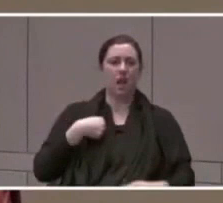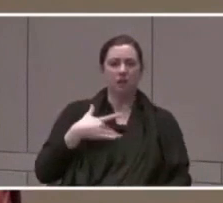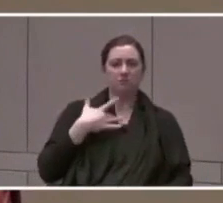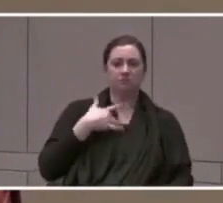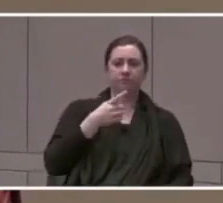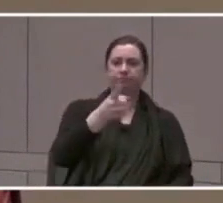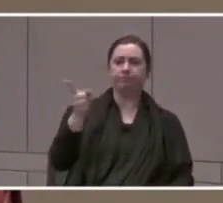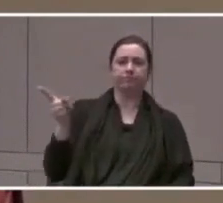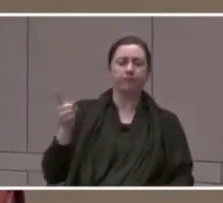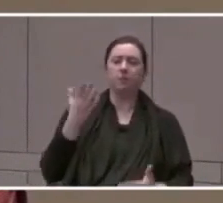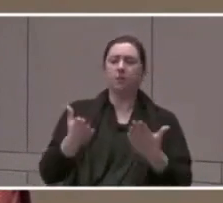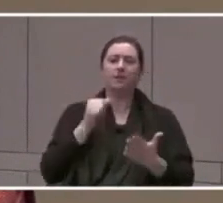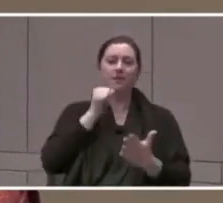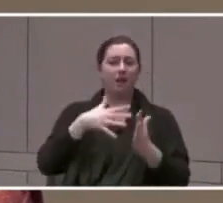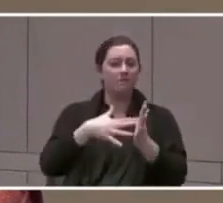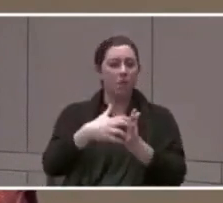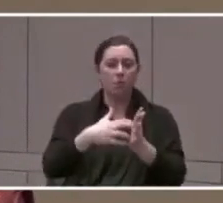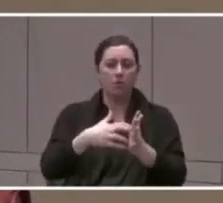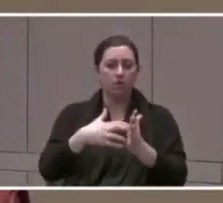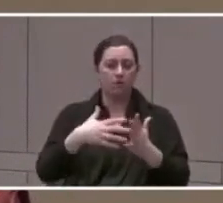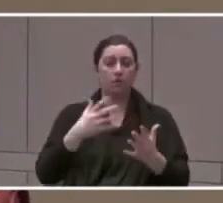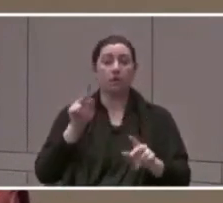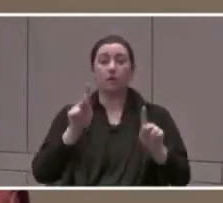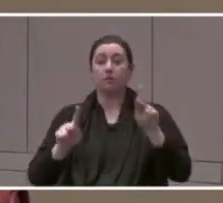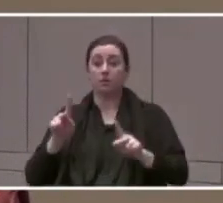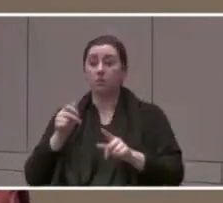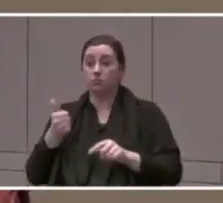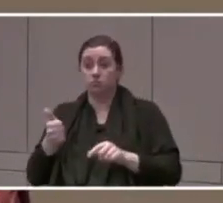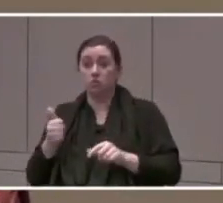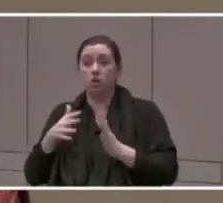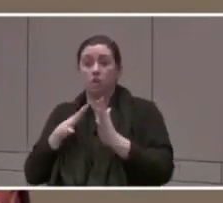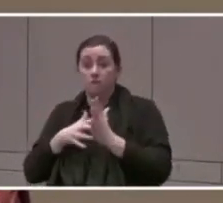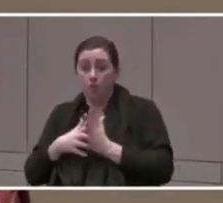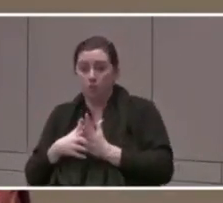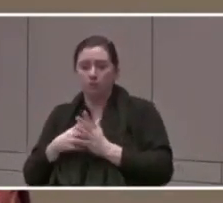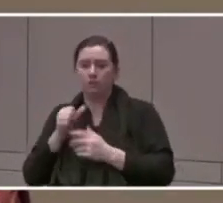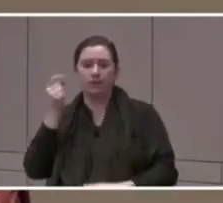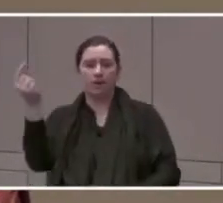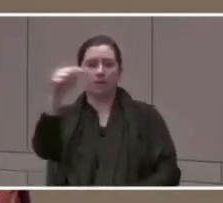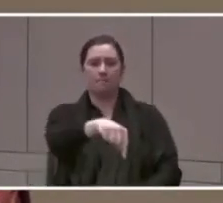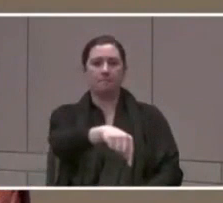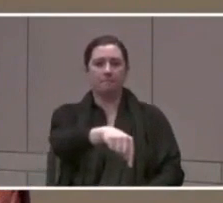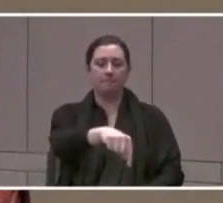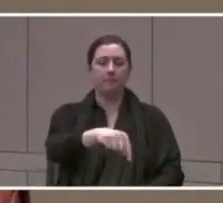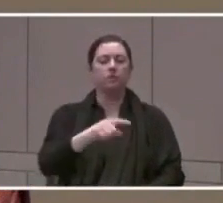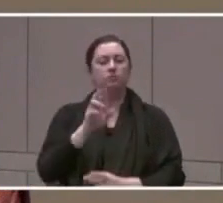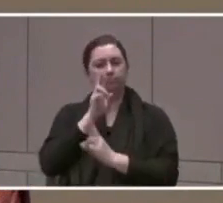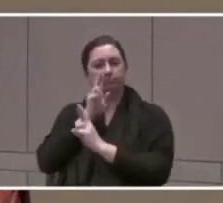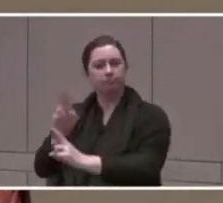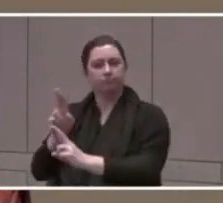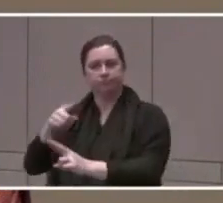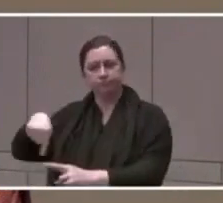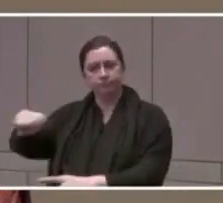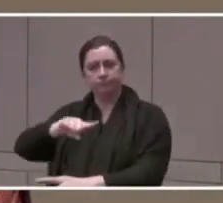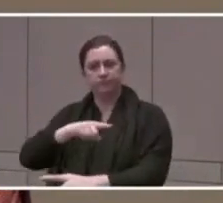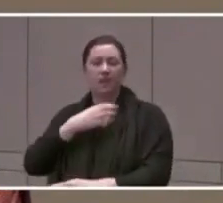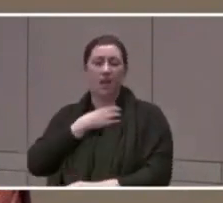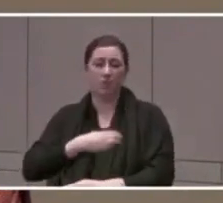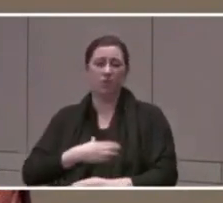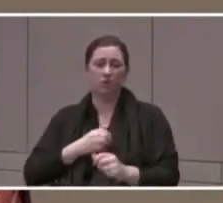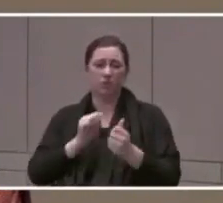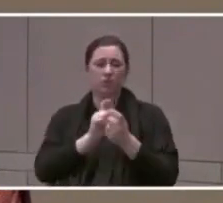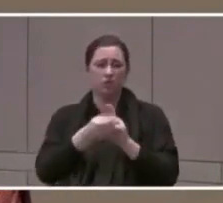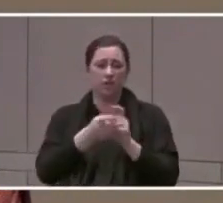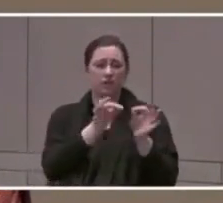vulnerable and the folks who are, aren't here tonight. And so out of respect for them, I wish we could change the language.